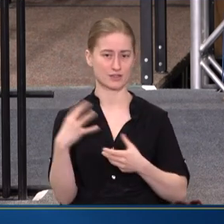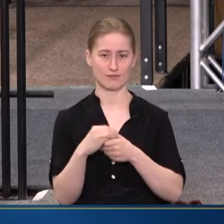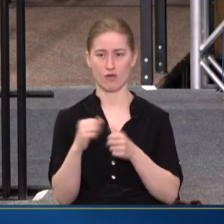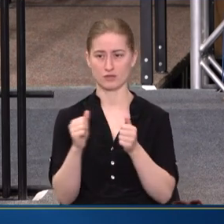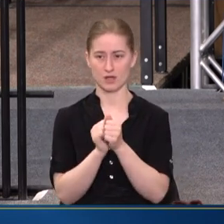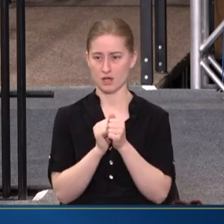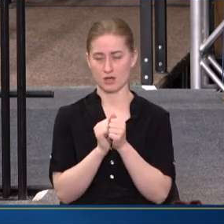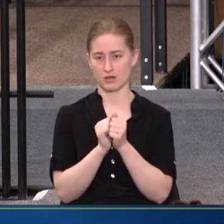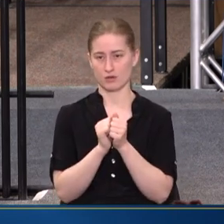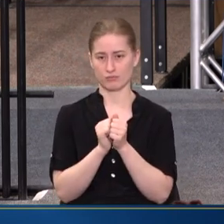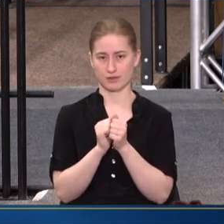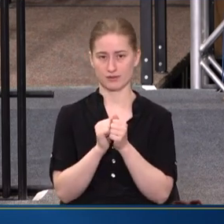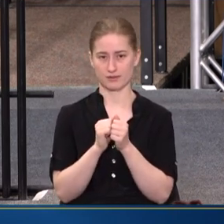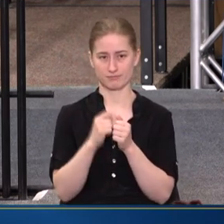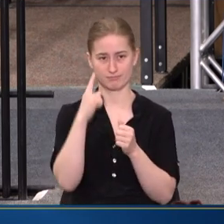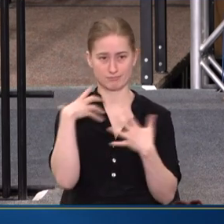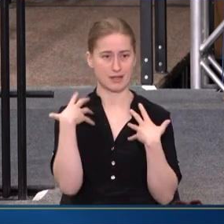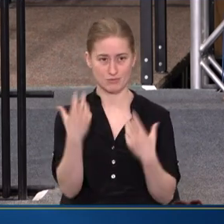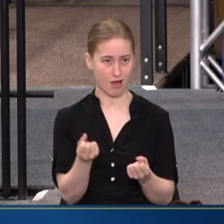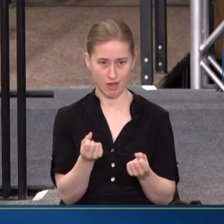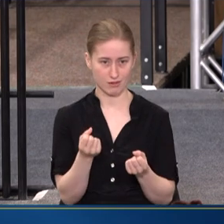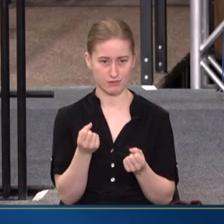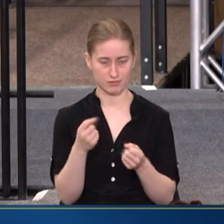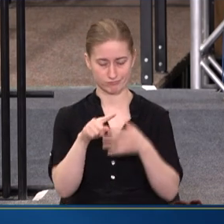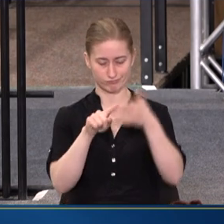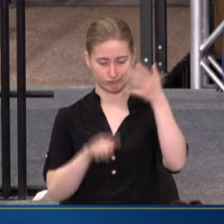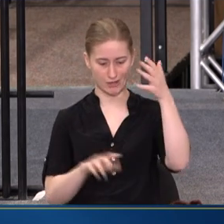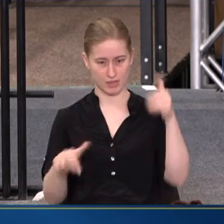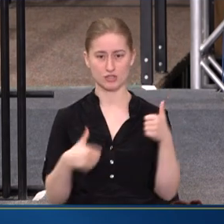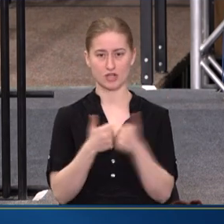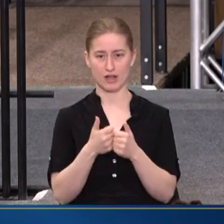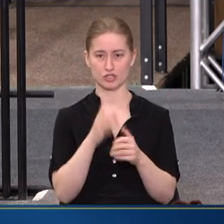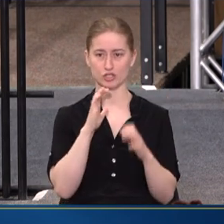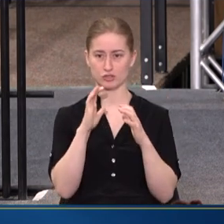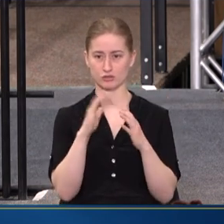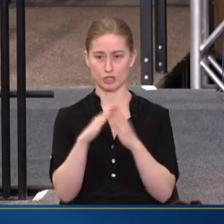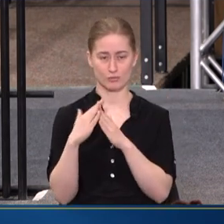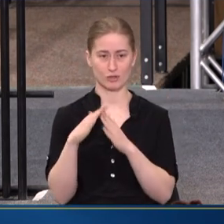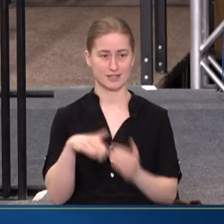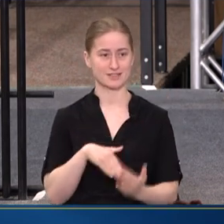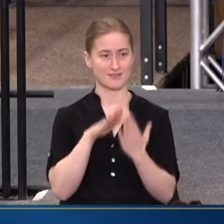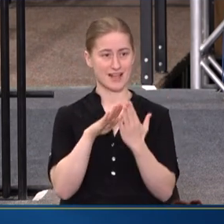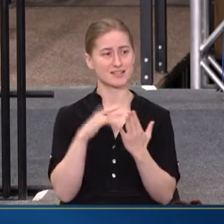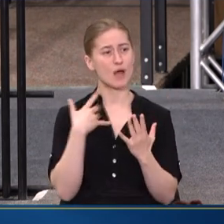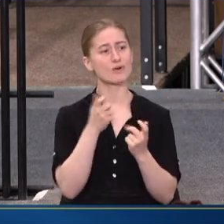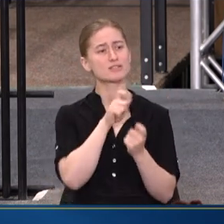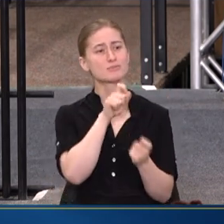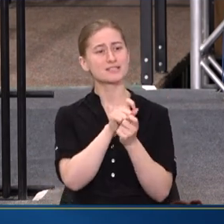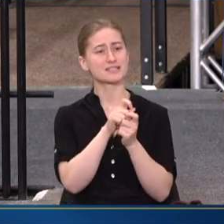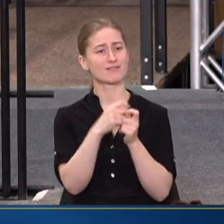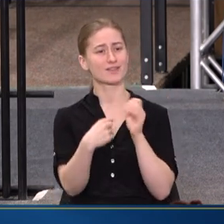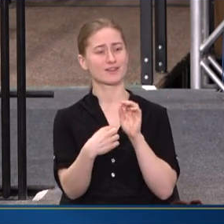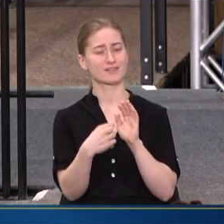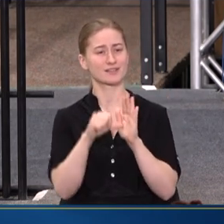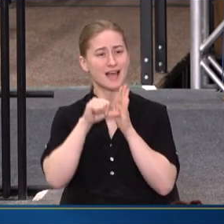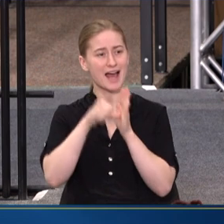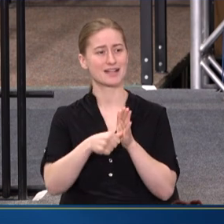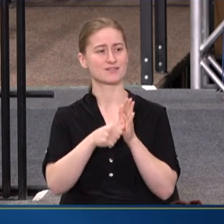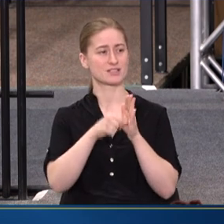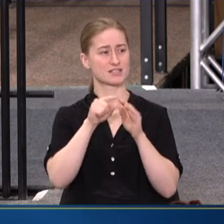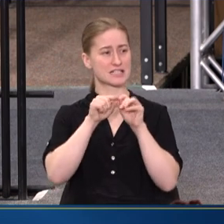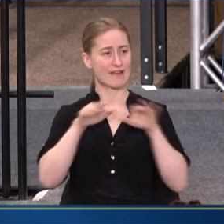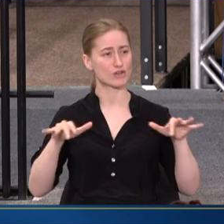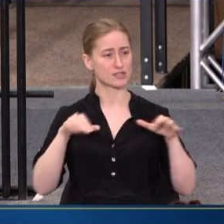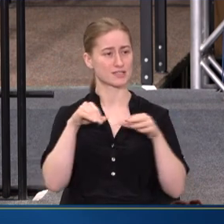OF WAYS IN THE WAY WE THINK ABOUT MENTAL HEALTH AND THE CHALLENGES THE COMMUNITIES FACE. I WANT TO IN PARTICULAR HIGHLIGHT DIVERSITY